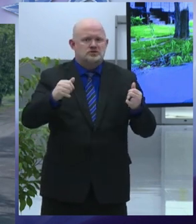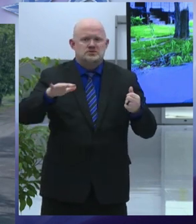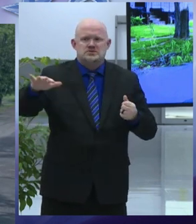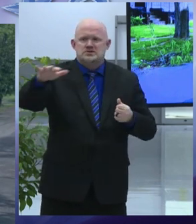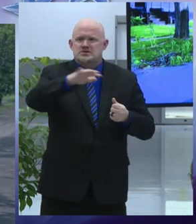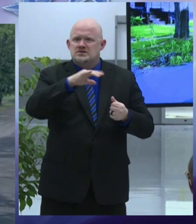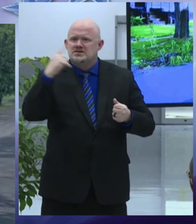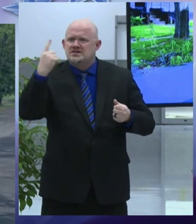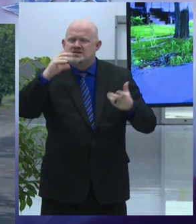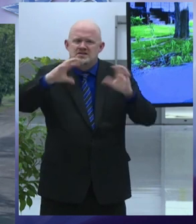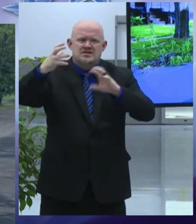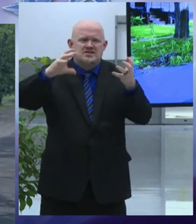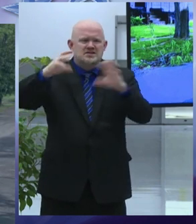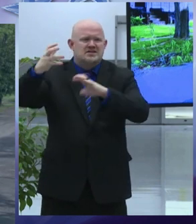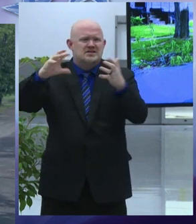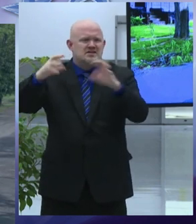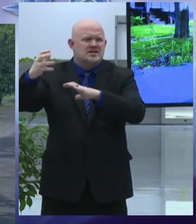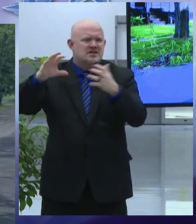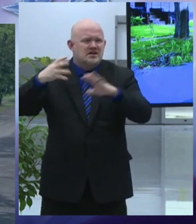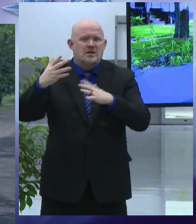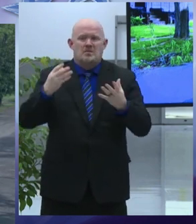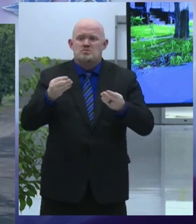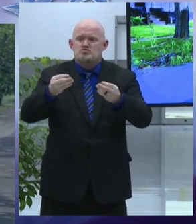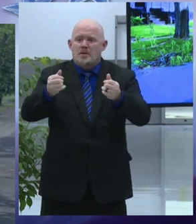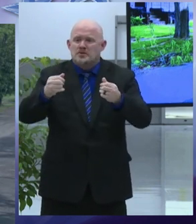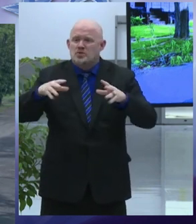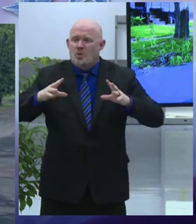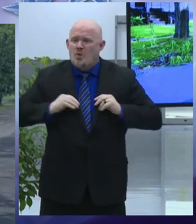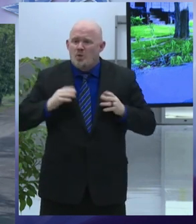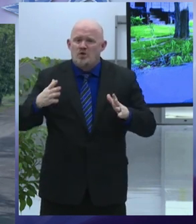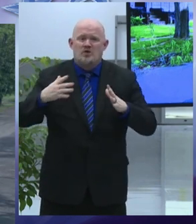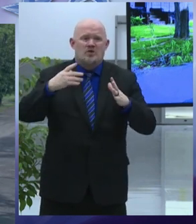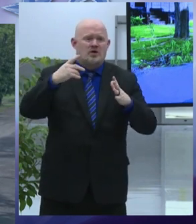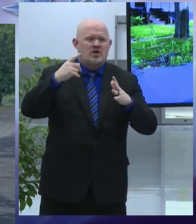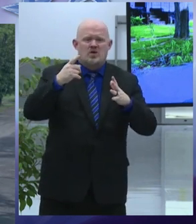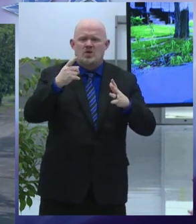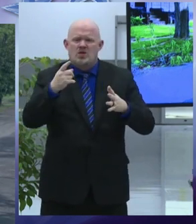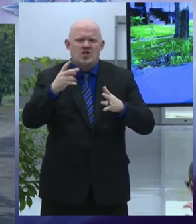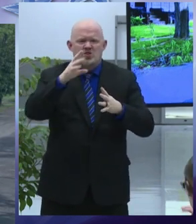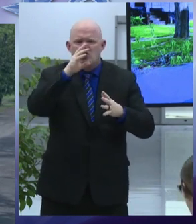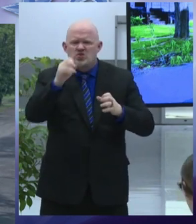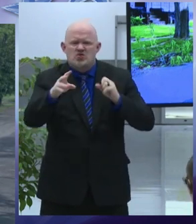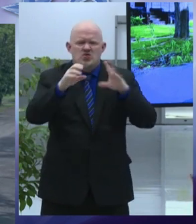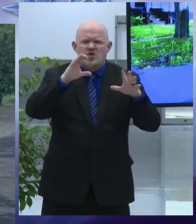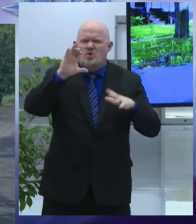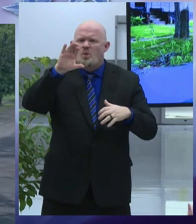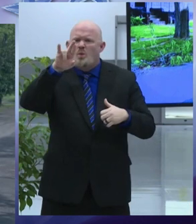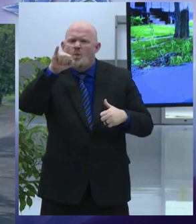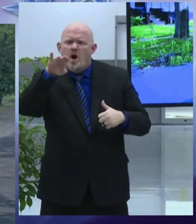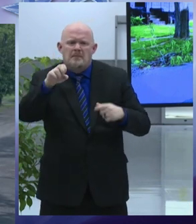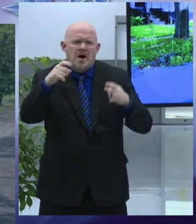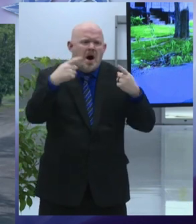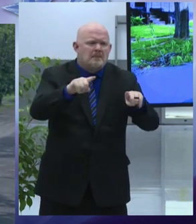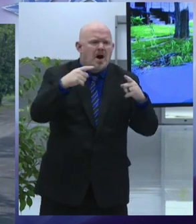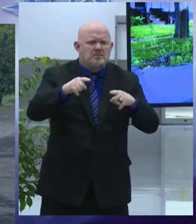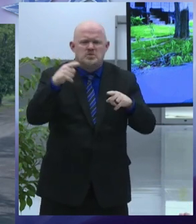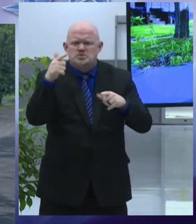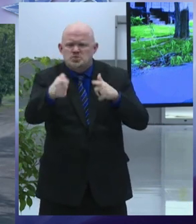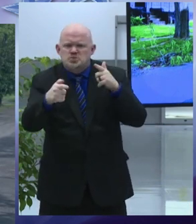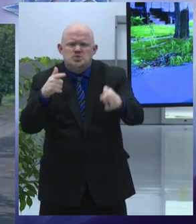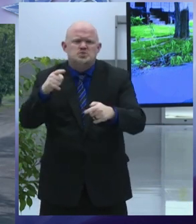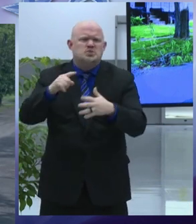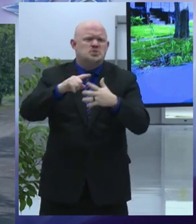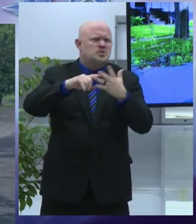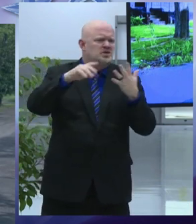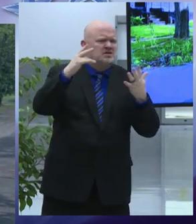that feed on illicit activity prey on children and trigger crime violence and death that's not nuisance behavior that's